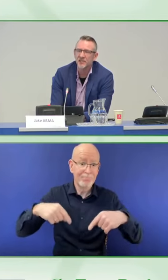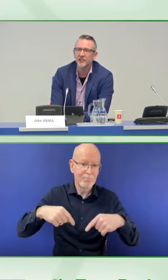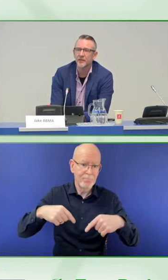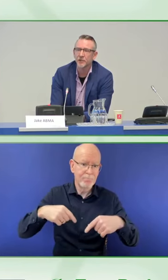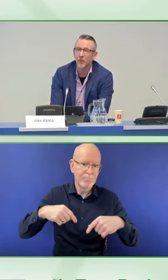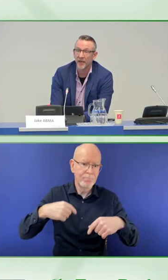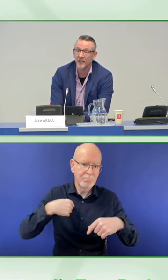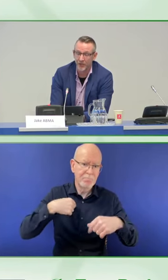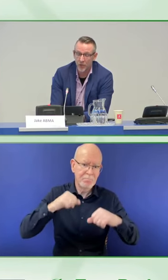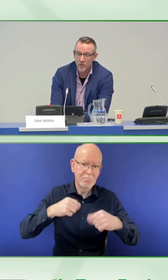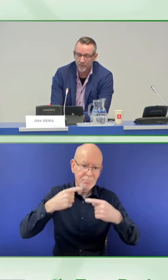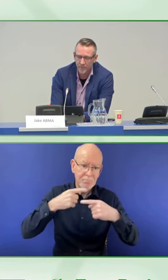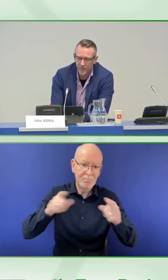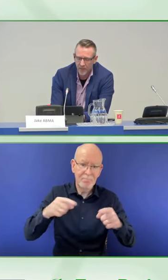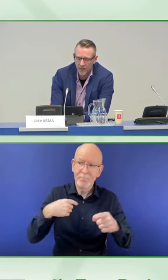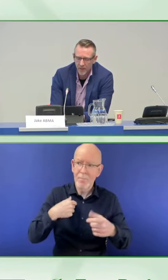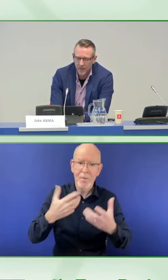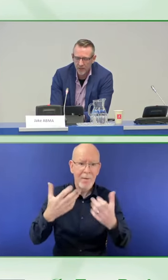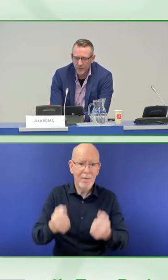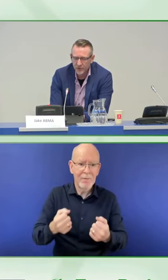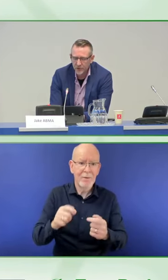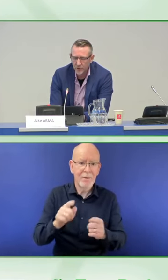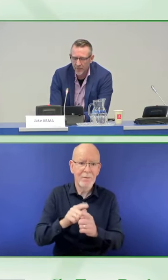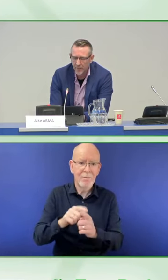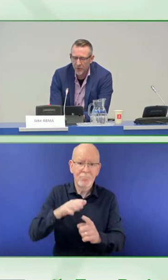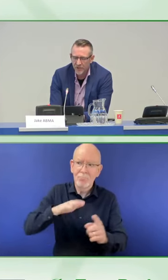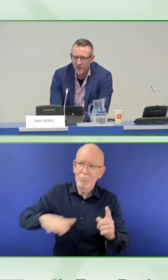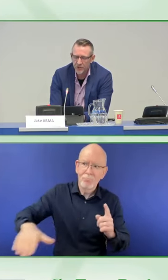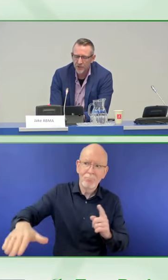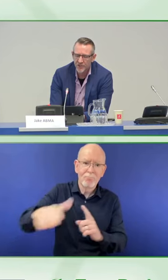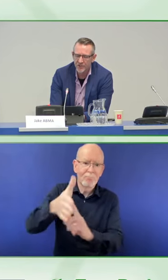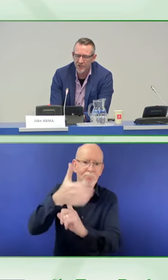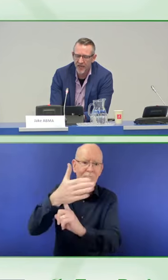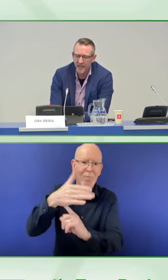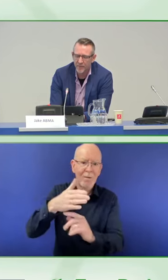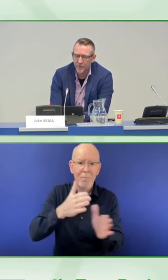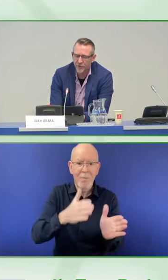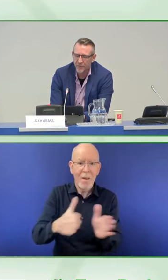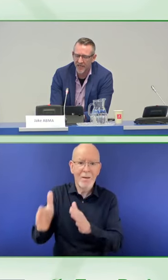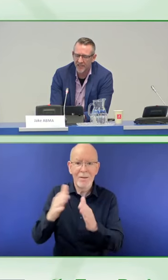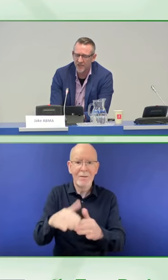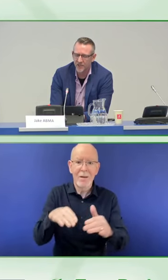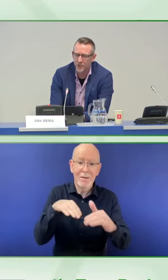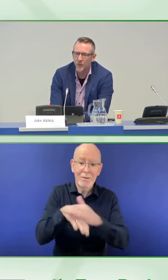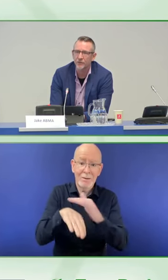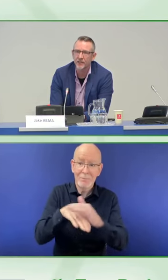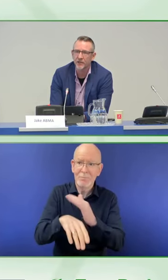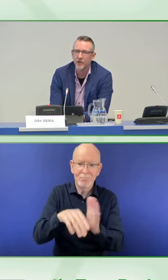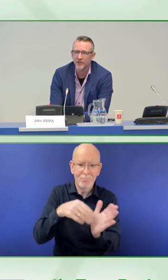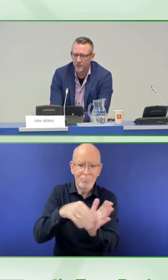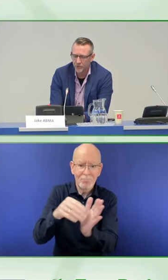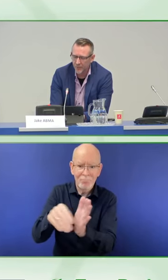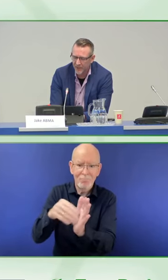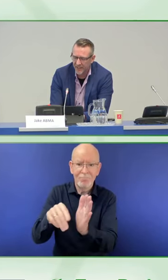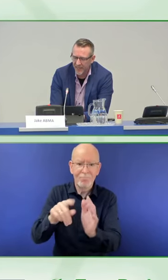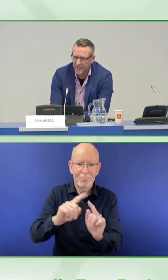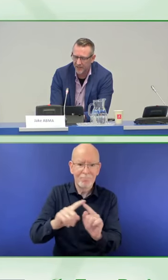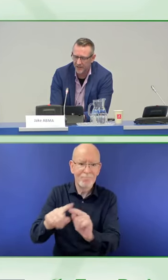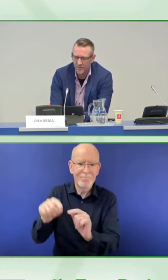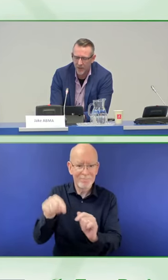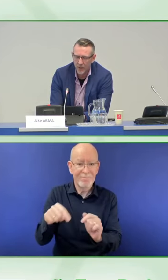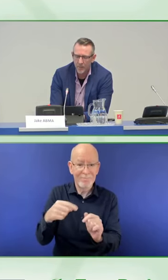banking initiatives are better known. Deploy solutions and improvement actions with regard to